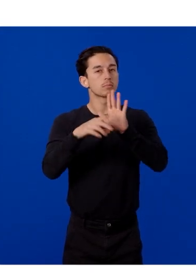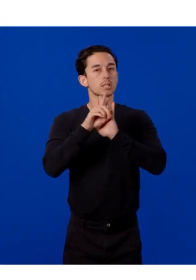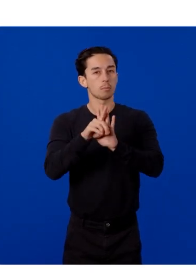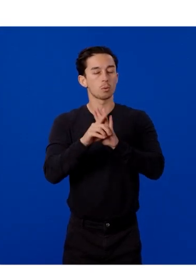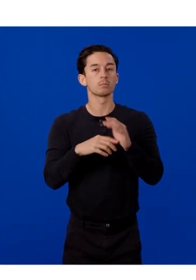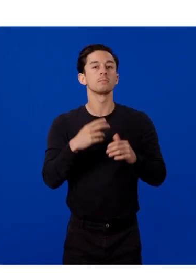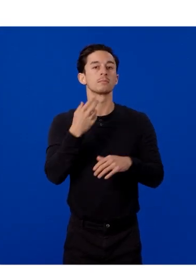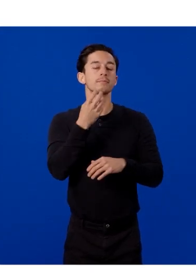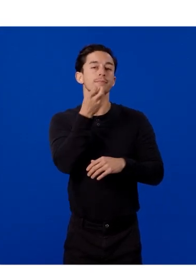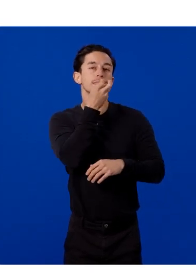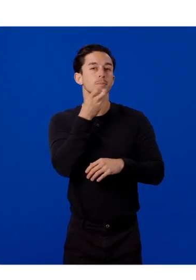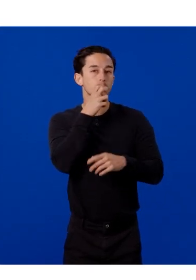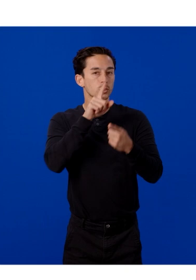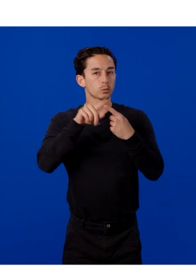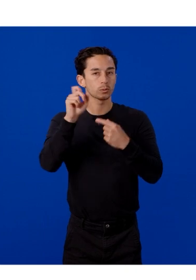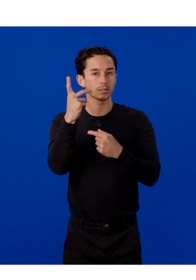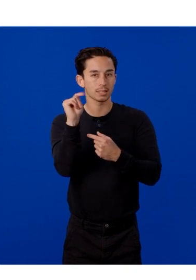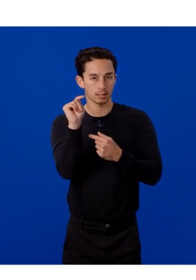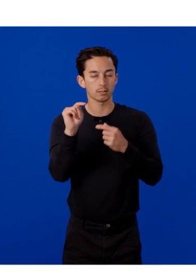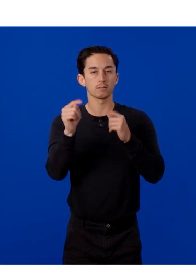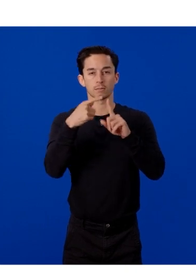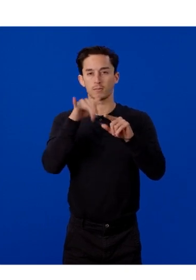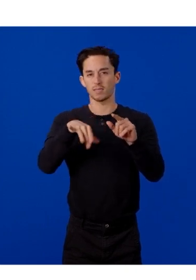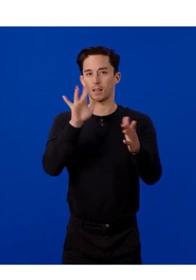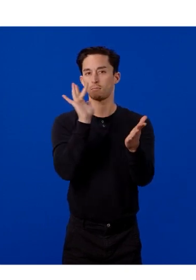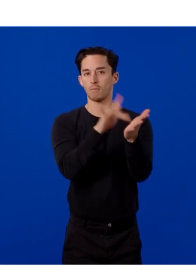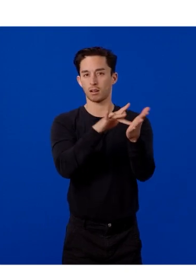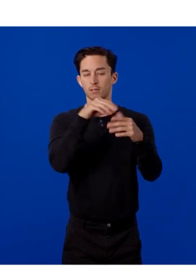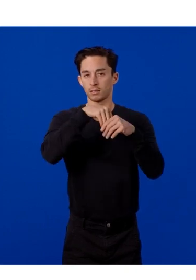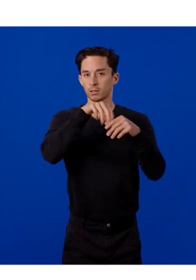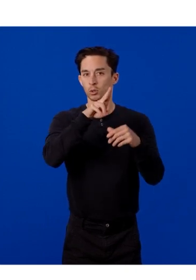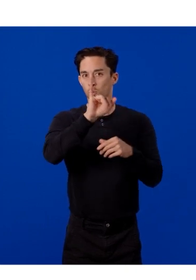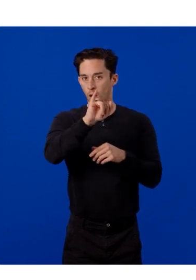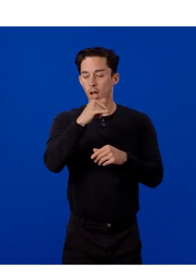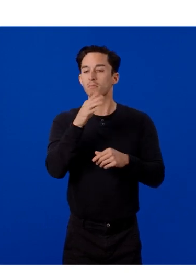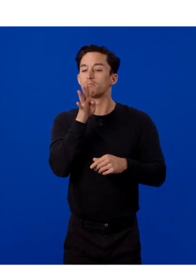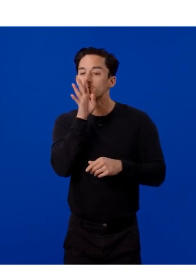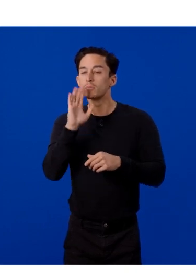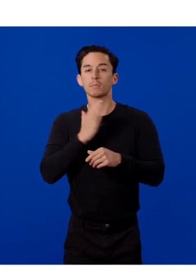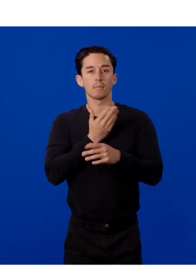speech-to-text dictation from the button in the UI and speak our input.